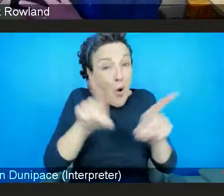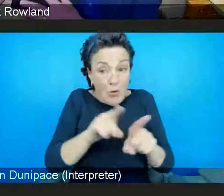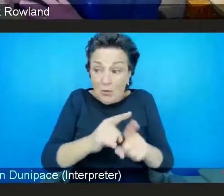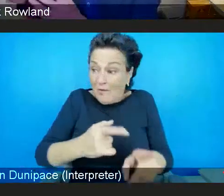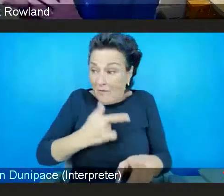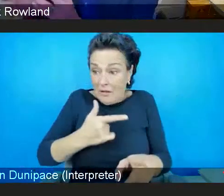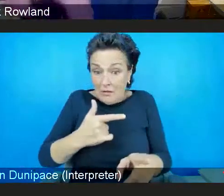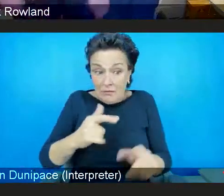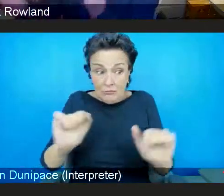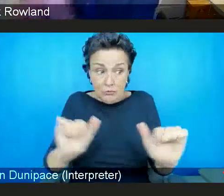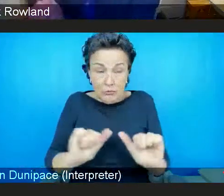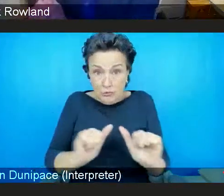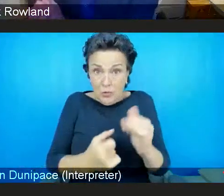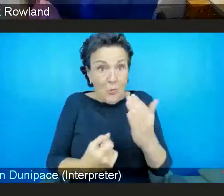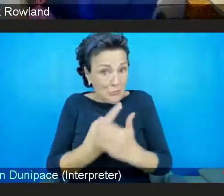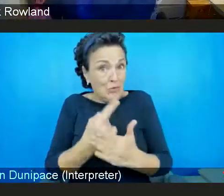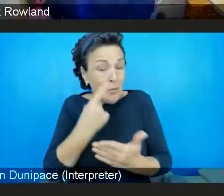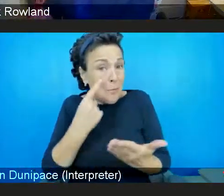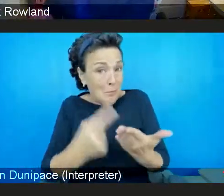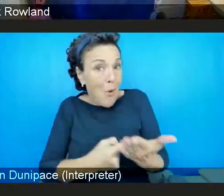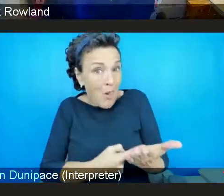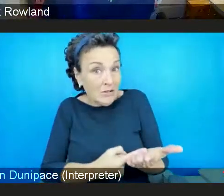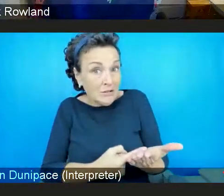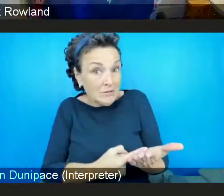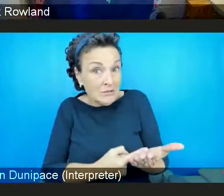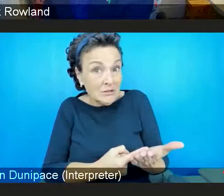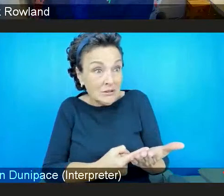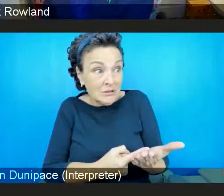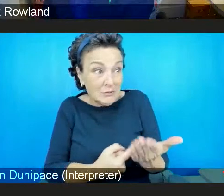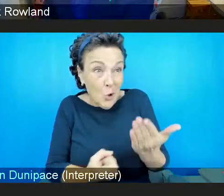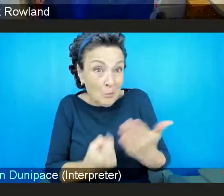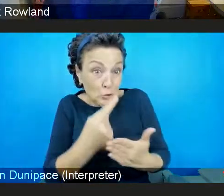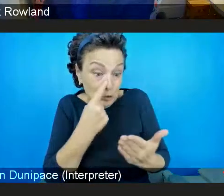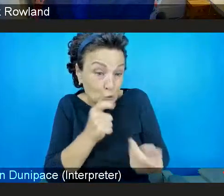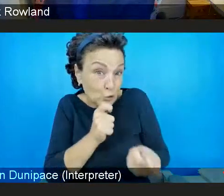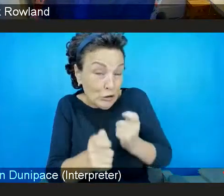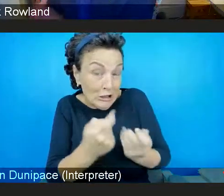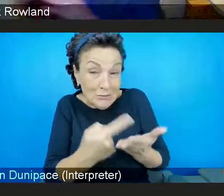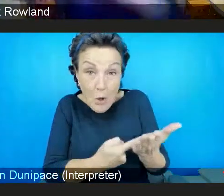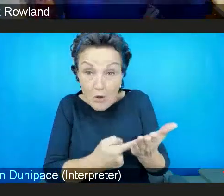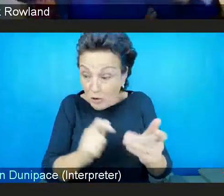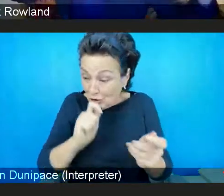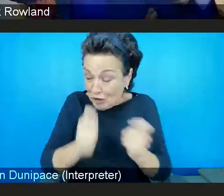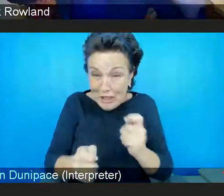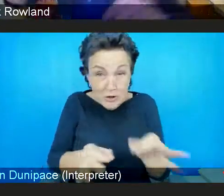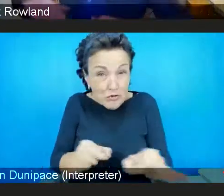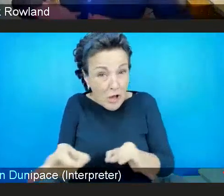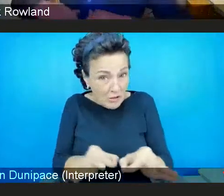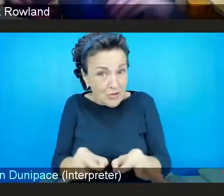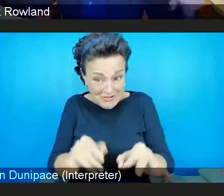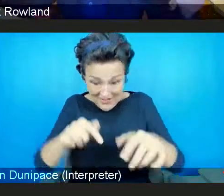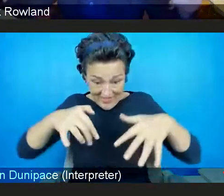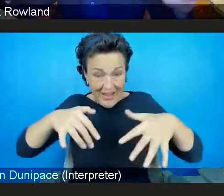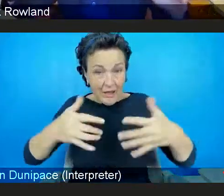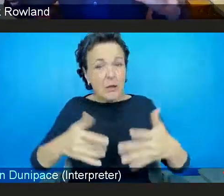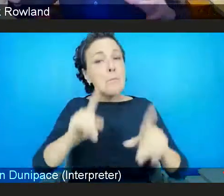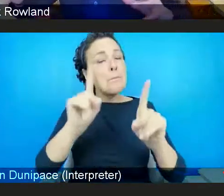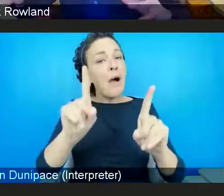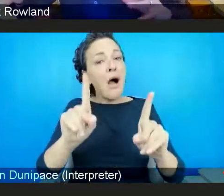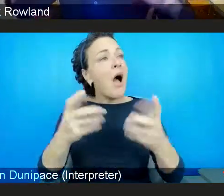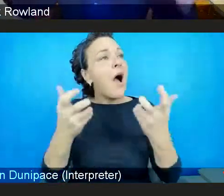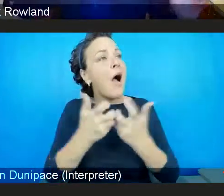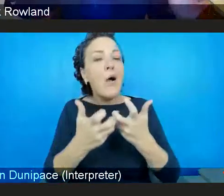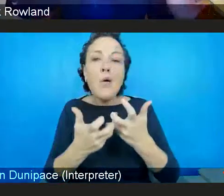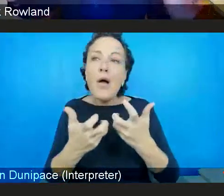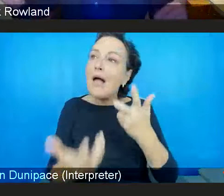really significant in this space. And I think to come to the question, you need for that to happen. Politicians need and